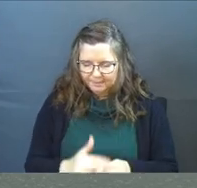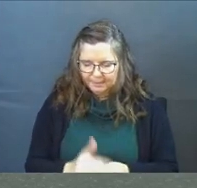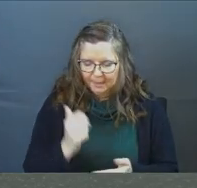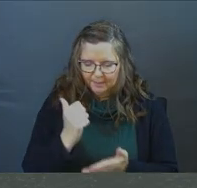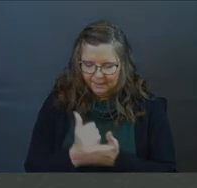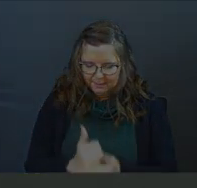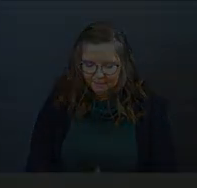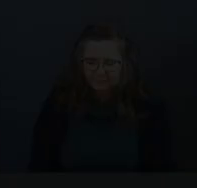Amen.